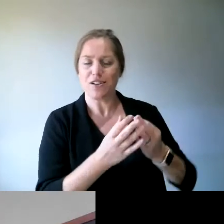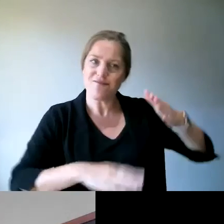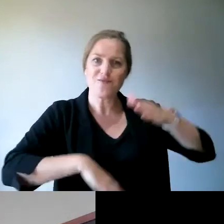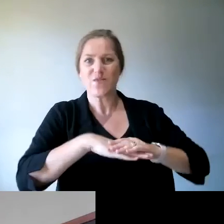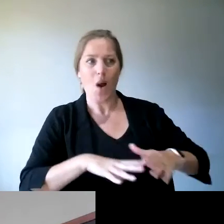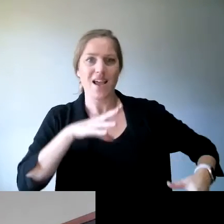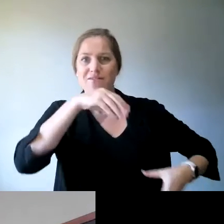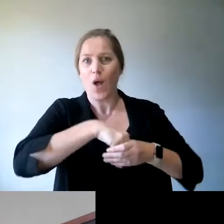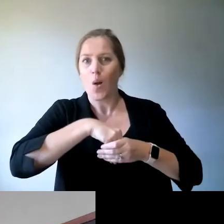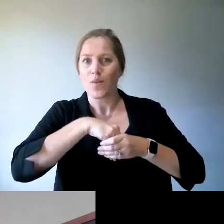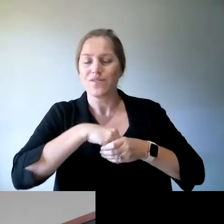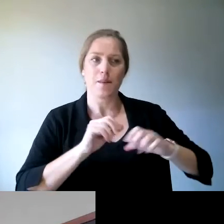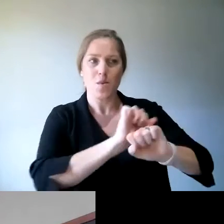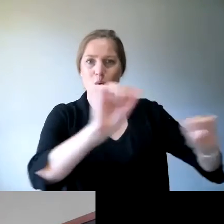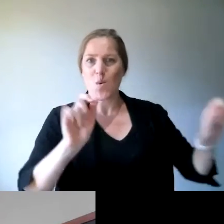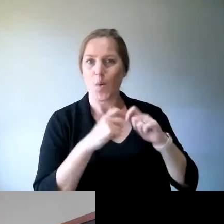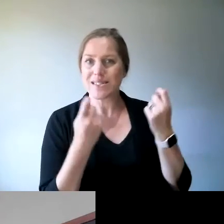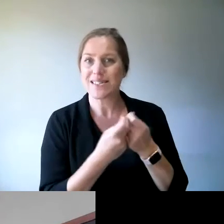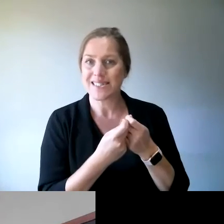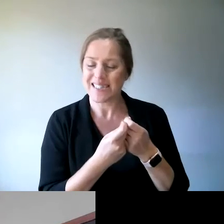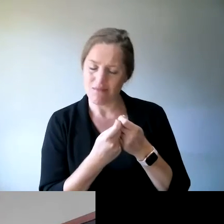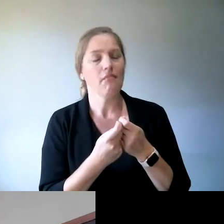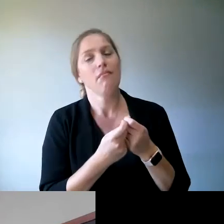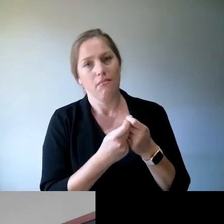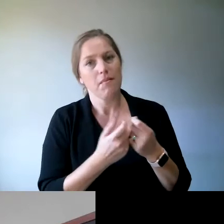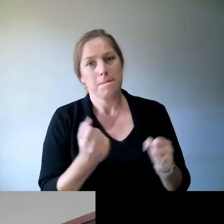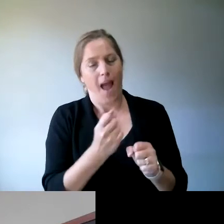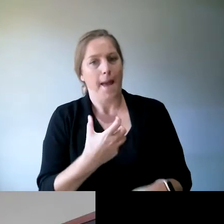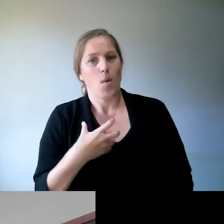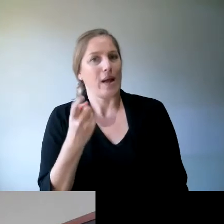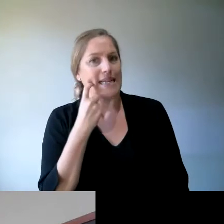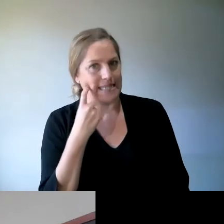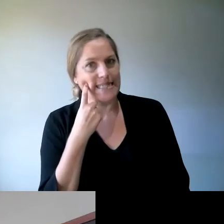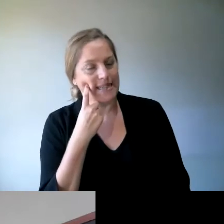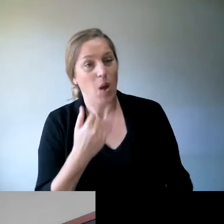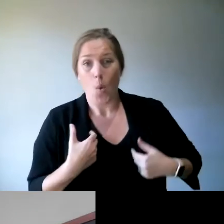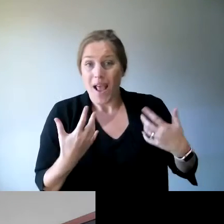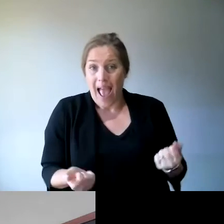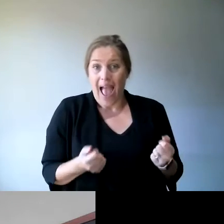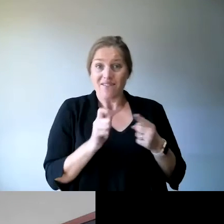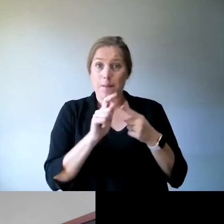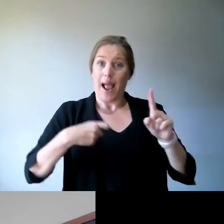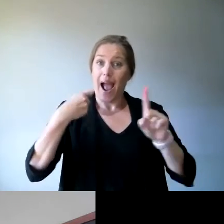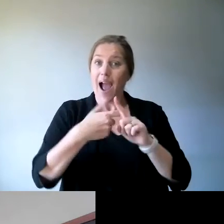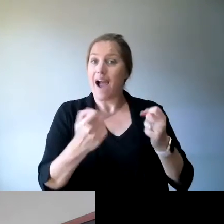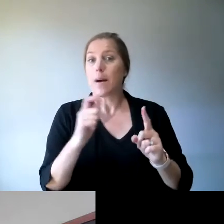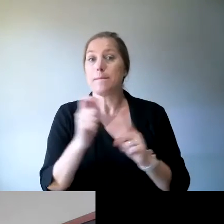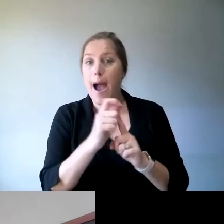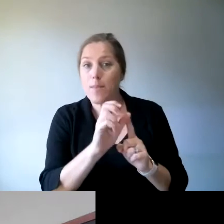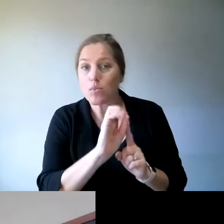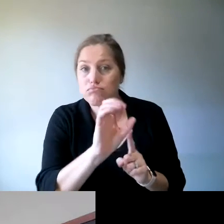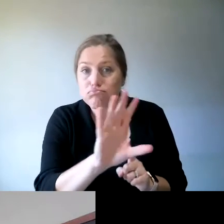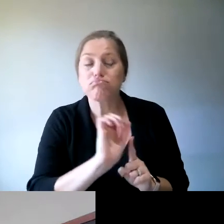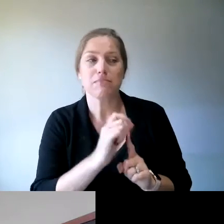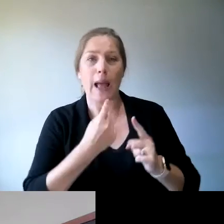internal buy in. And we've got the resources there to make it easy for you. We've got the PowerPoint presentation that we've developed that will be in the digital supporter pack